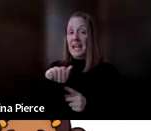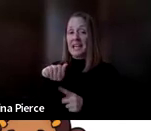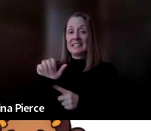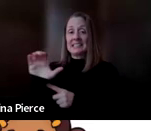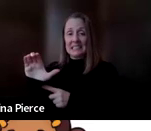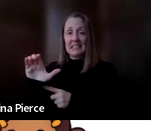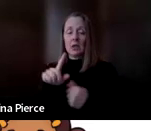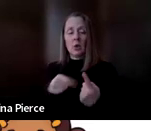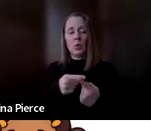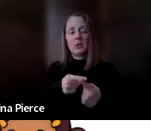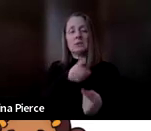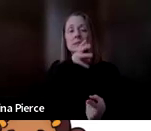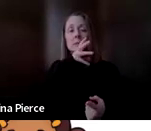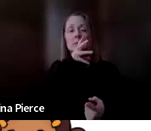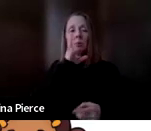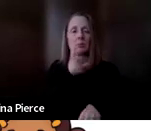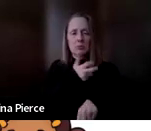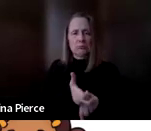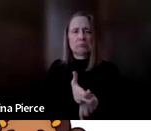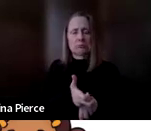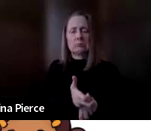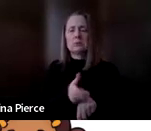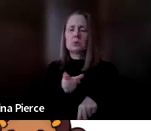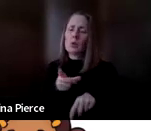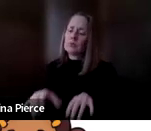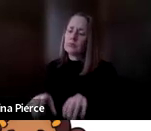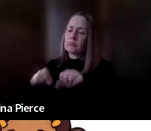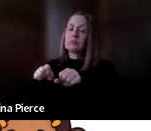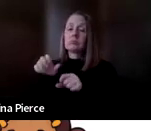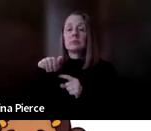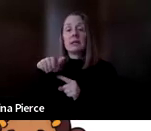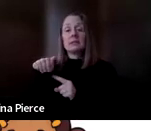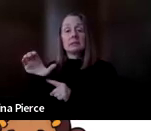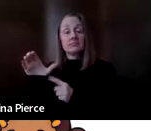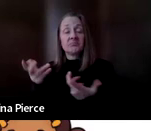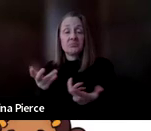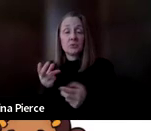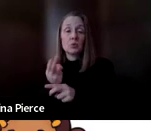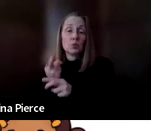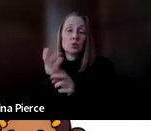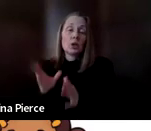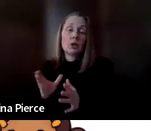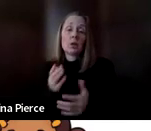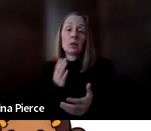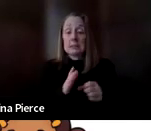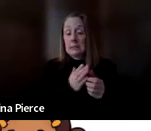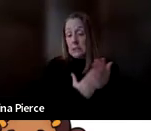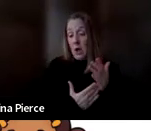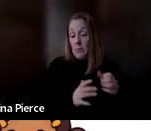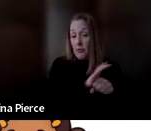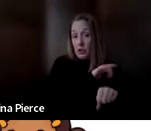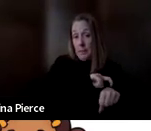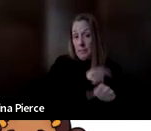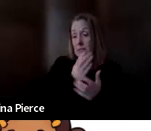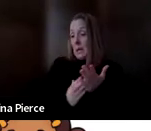would be difficult. And as I mentioned a little bit, some people might be full time AAC users or part time AAC users, and